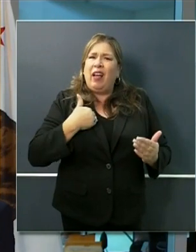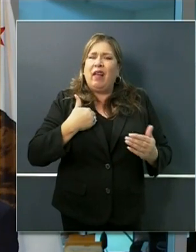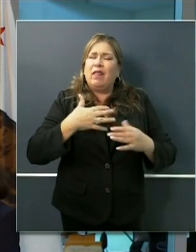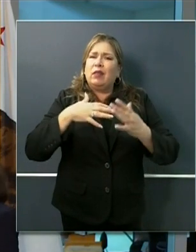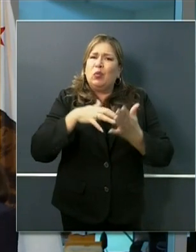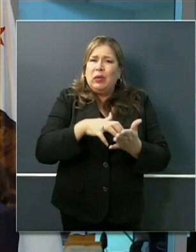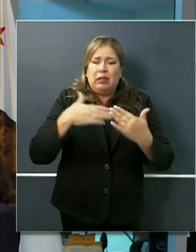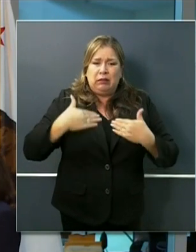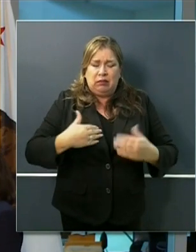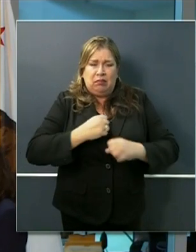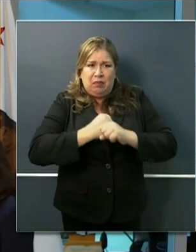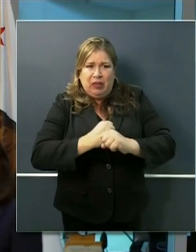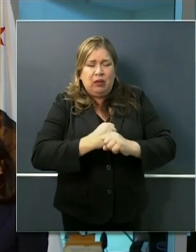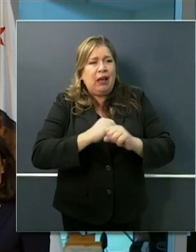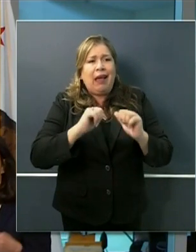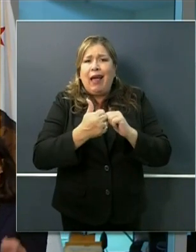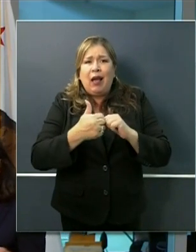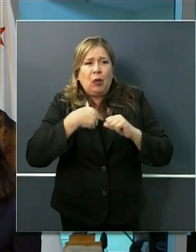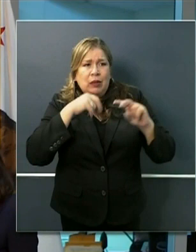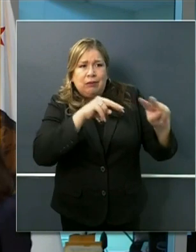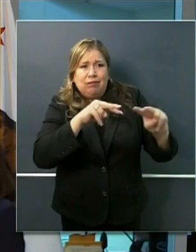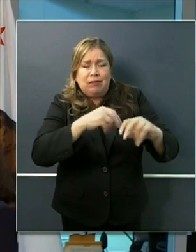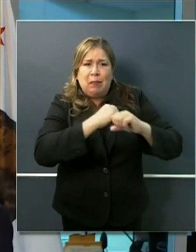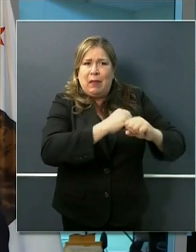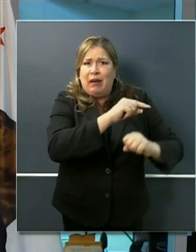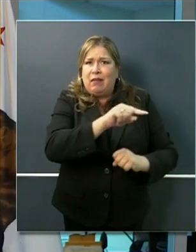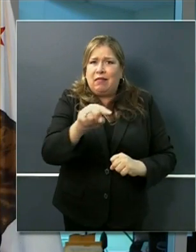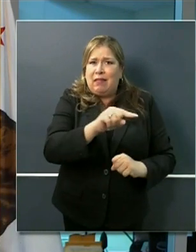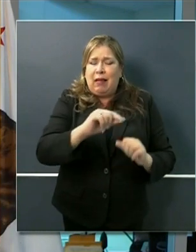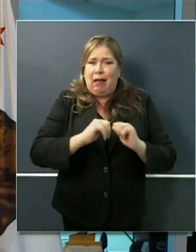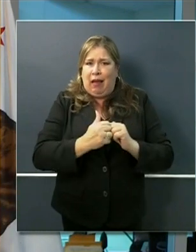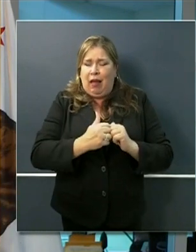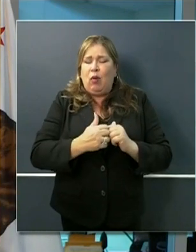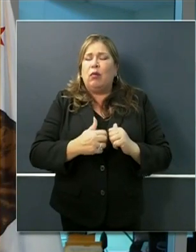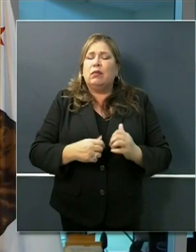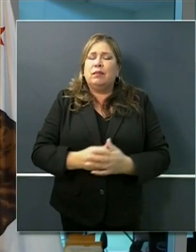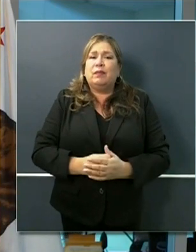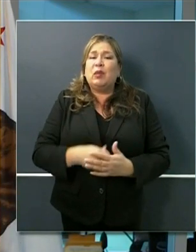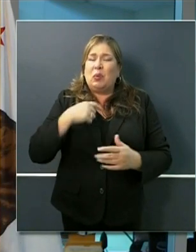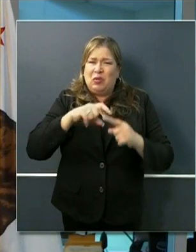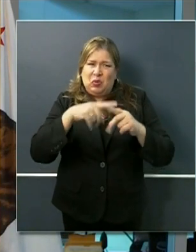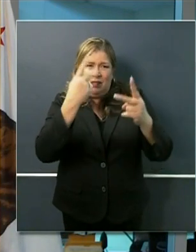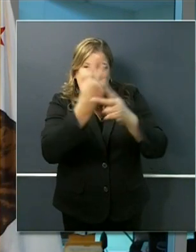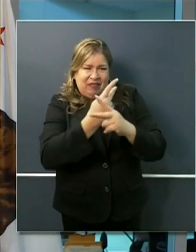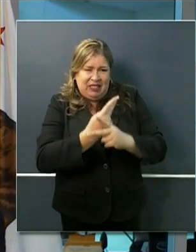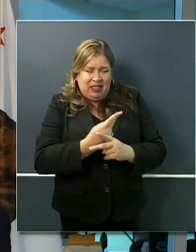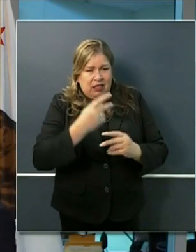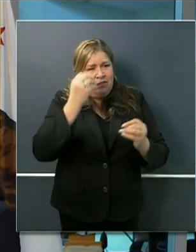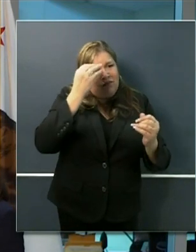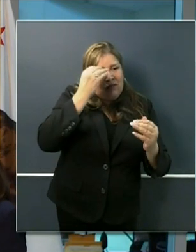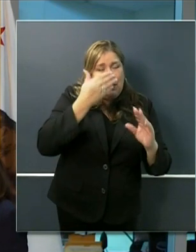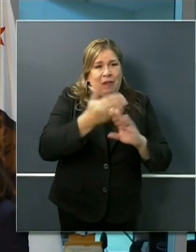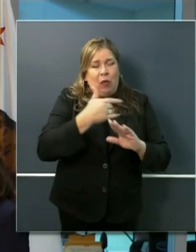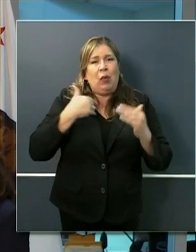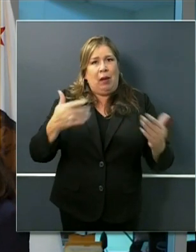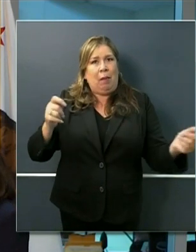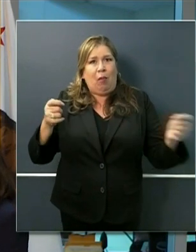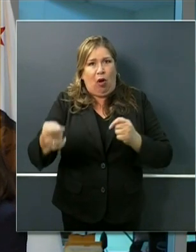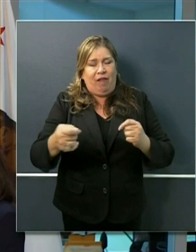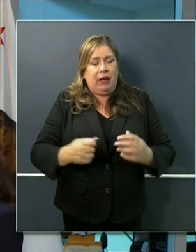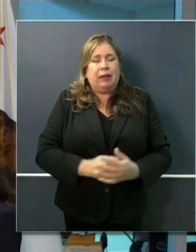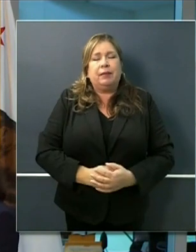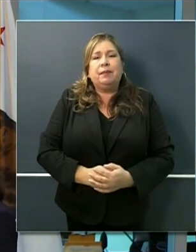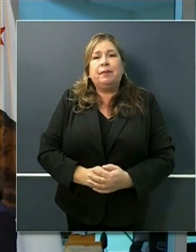are kept safe as we move forward and think about modifications have we developed a plan to quickly identify and contain outbreaks and